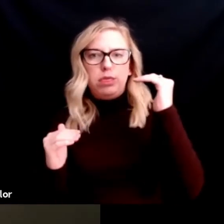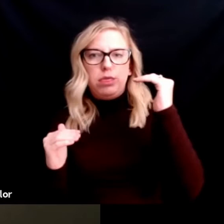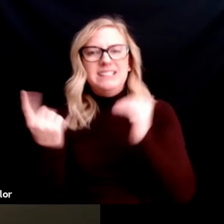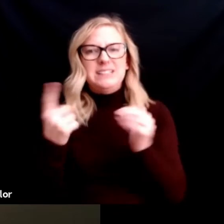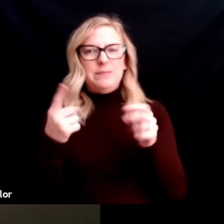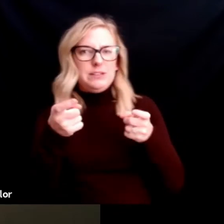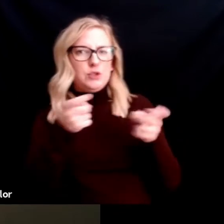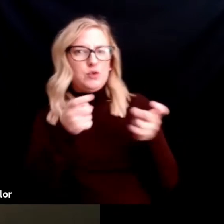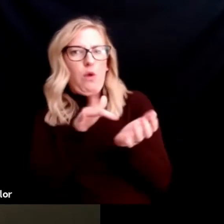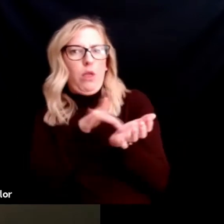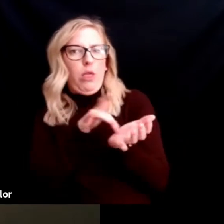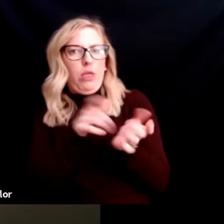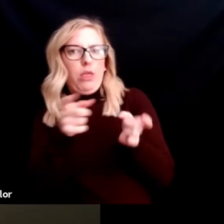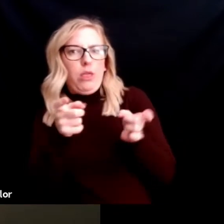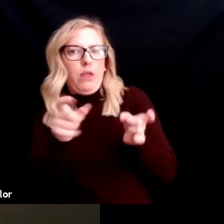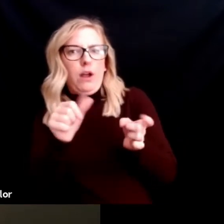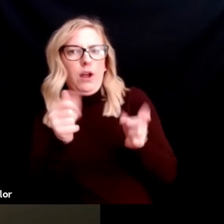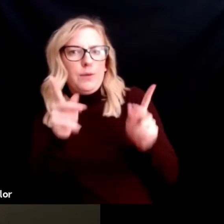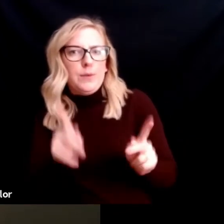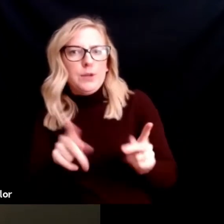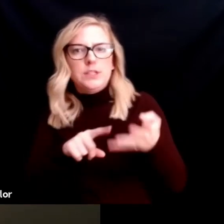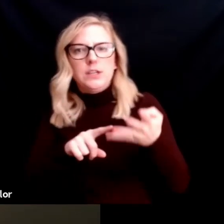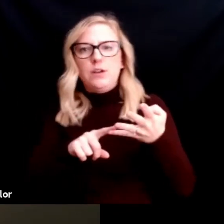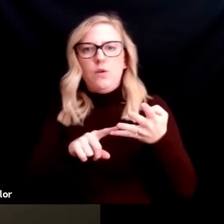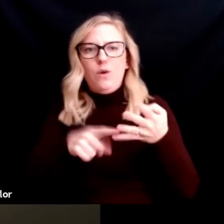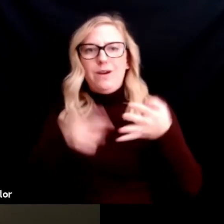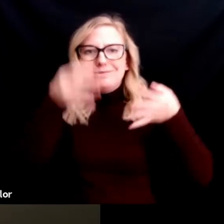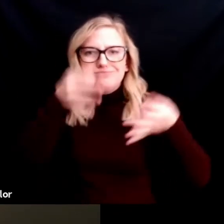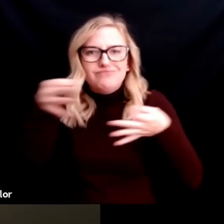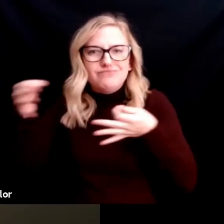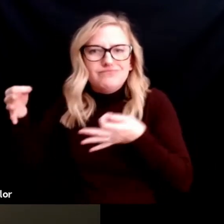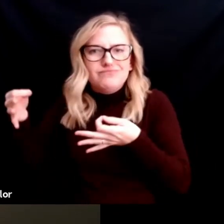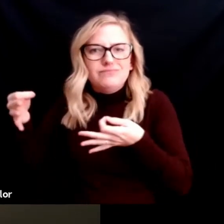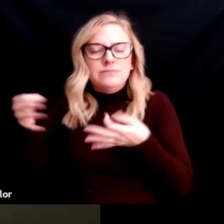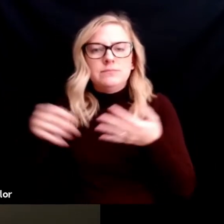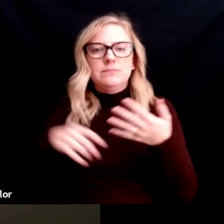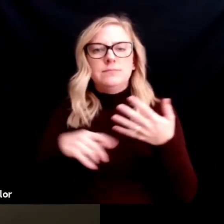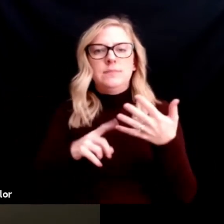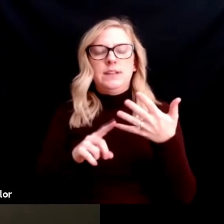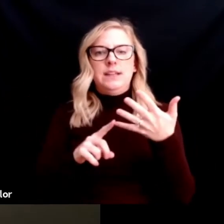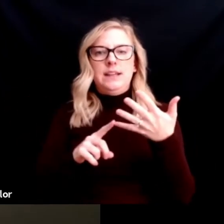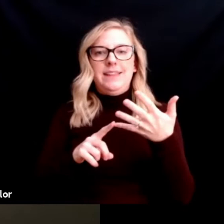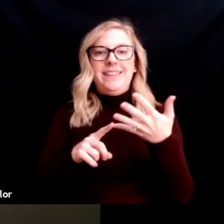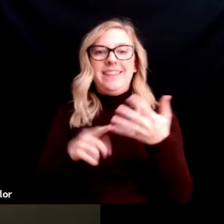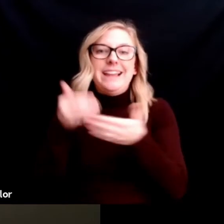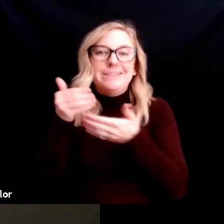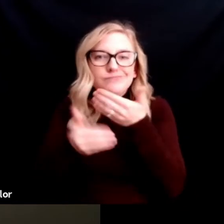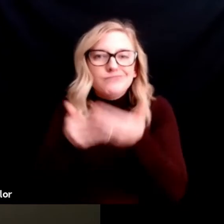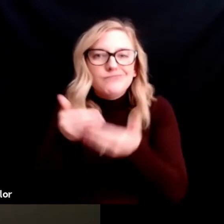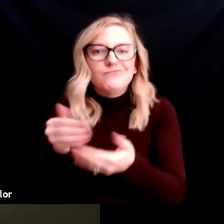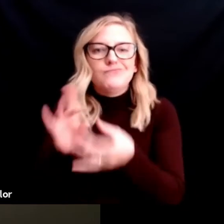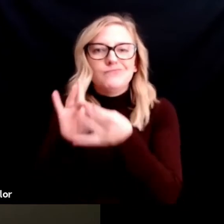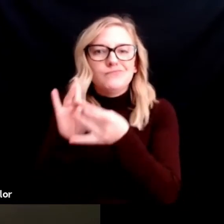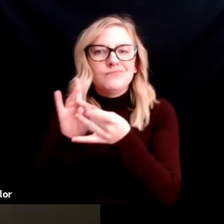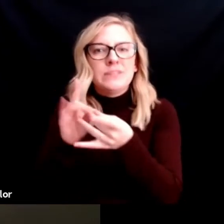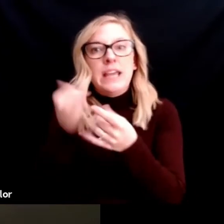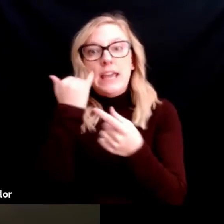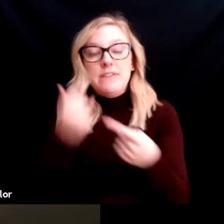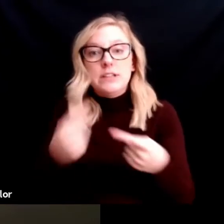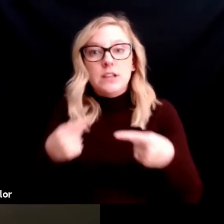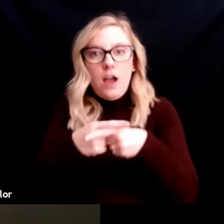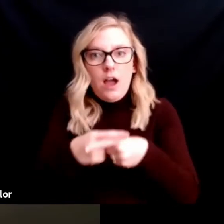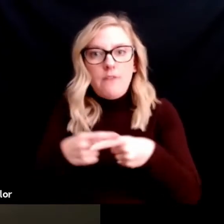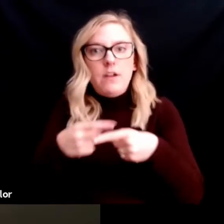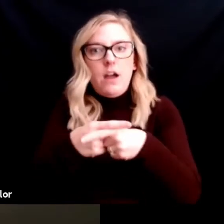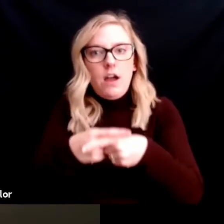making all of the decisions. And then that piece of getting along. There's just too much conflict, too many